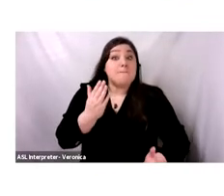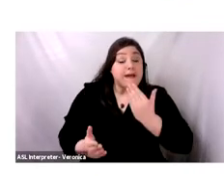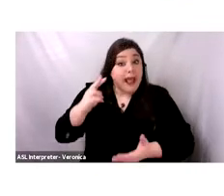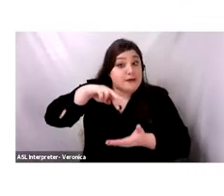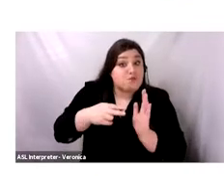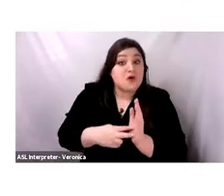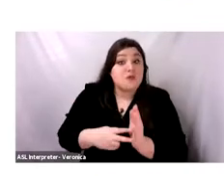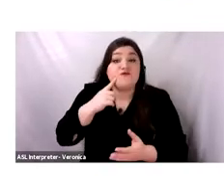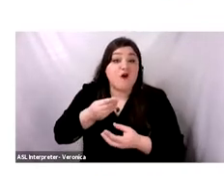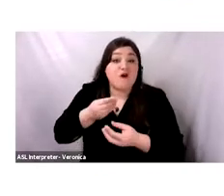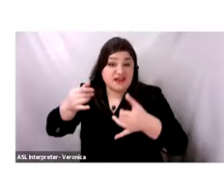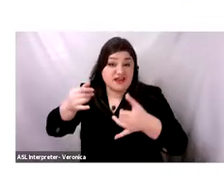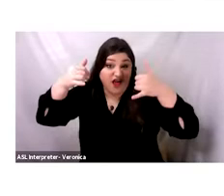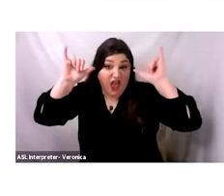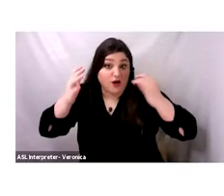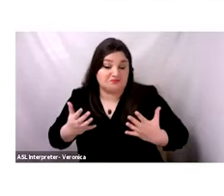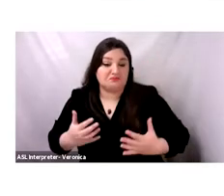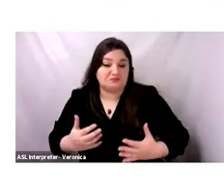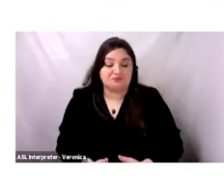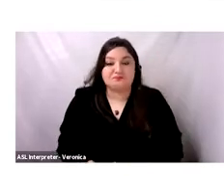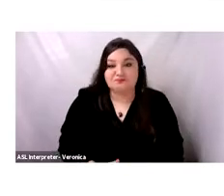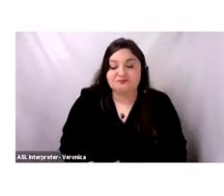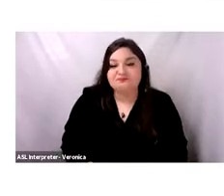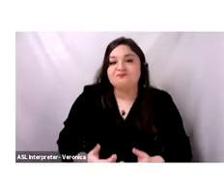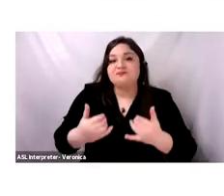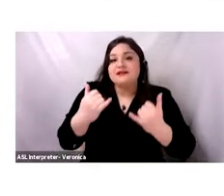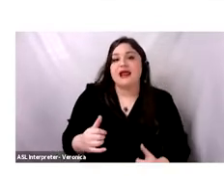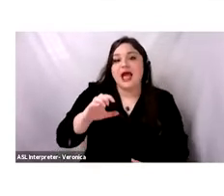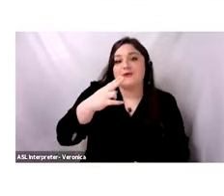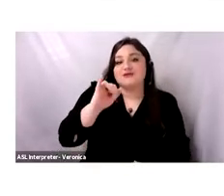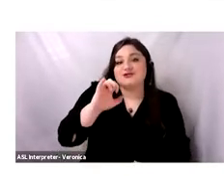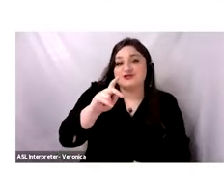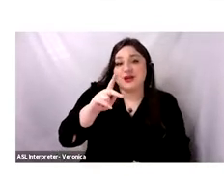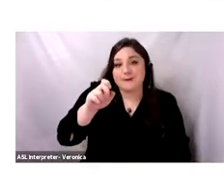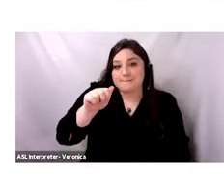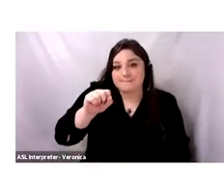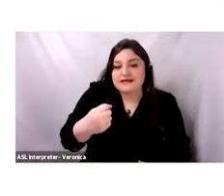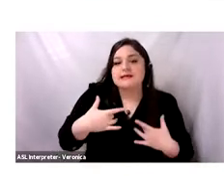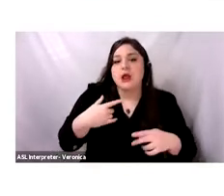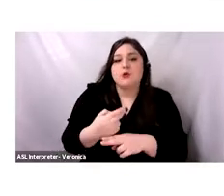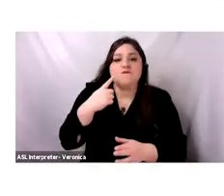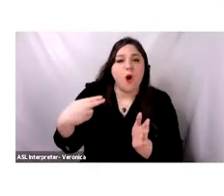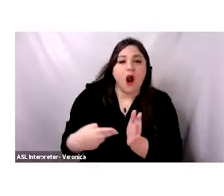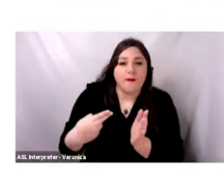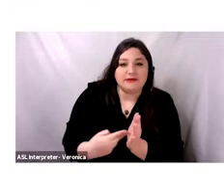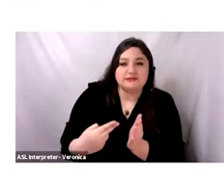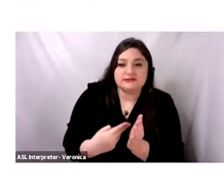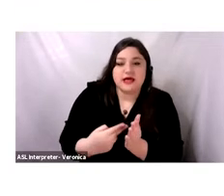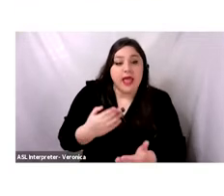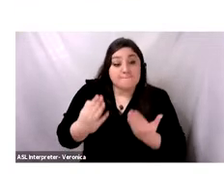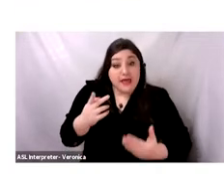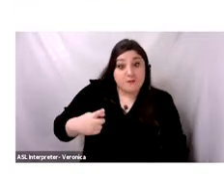Chickpea, Caesar arithium, or hummus. I think that many of you already